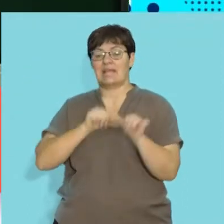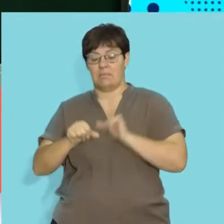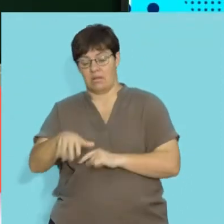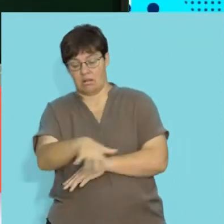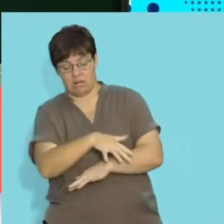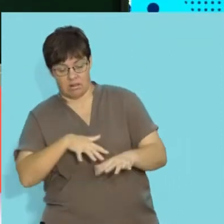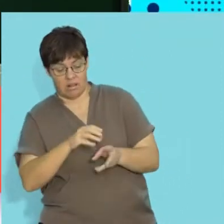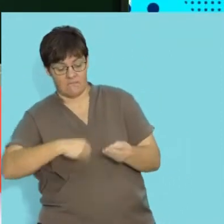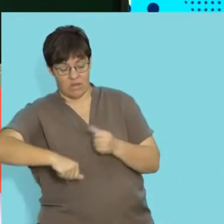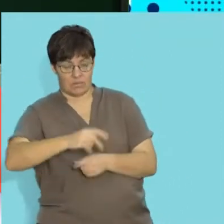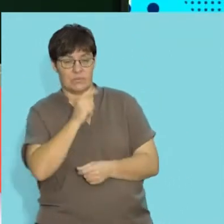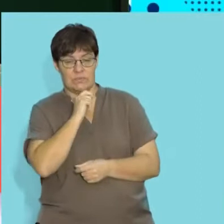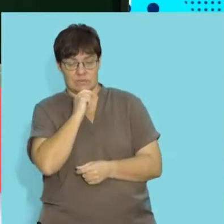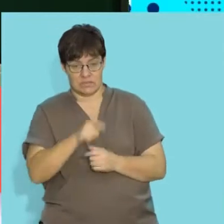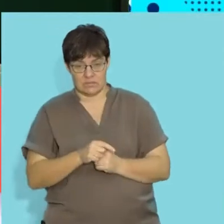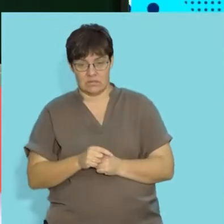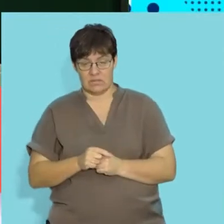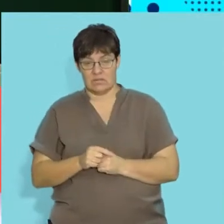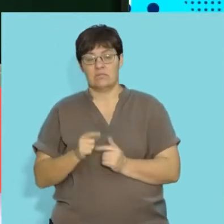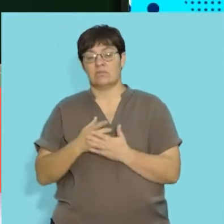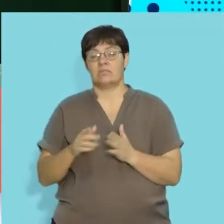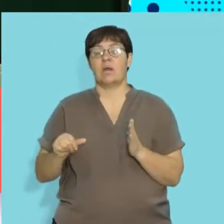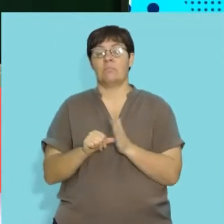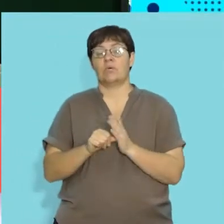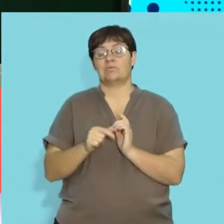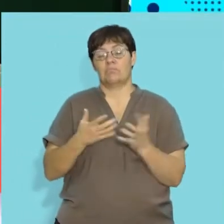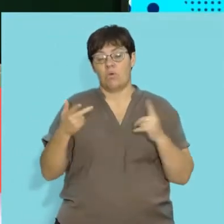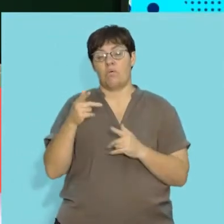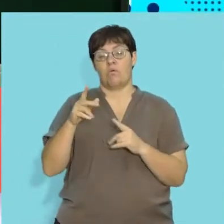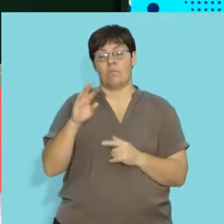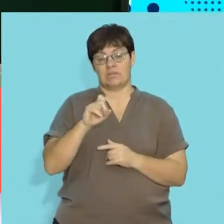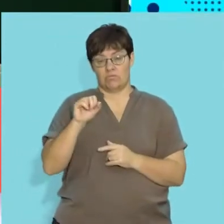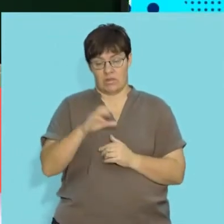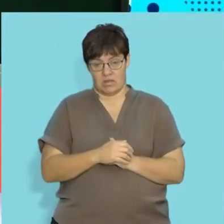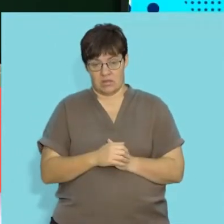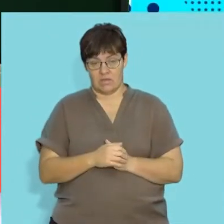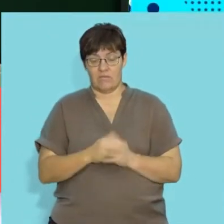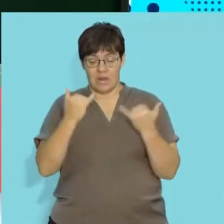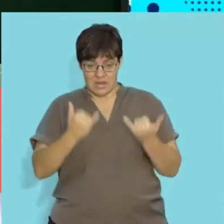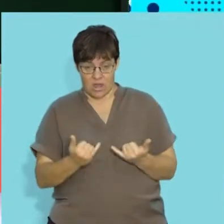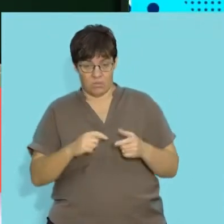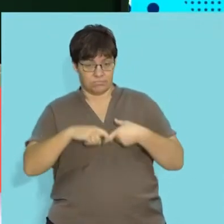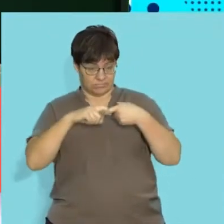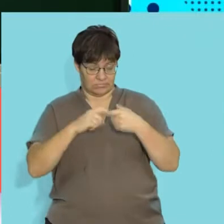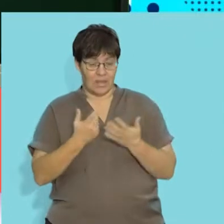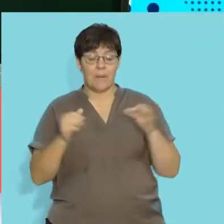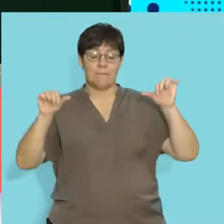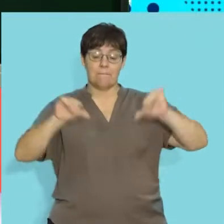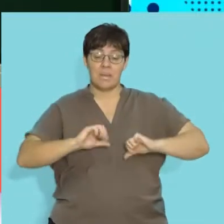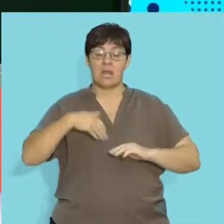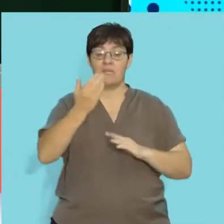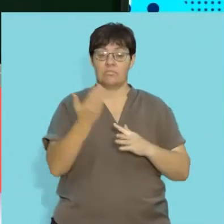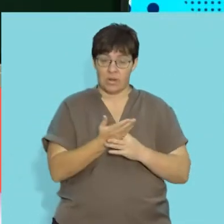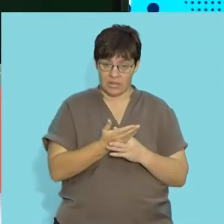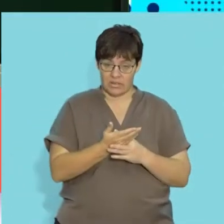chemicals from their environment. And so, those are your chemosynthetic bacteria. So, that's a wrap for this segment. When we get back,